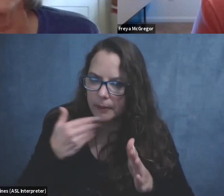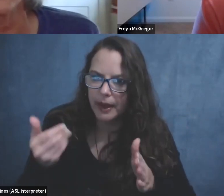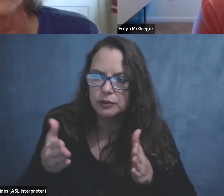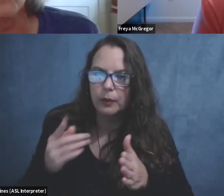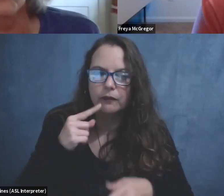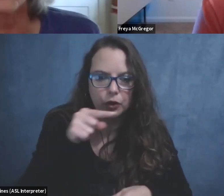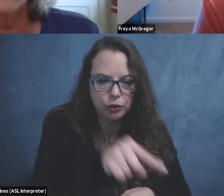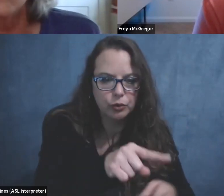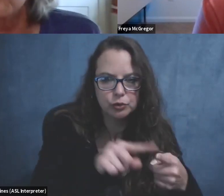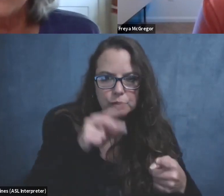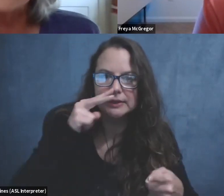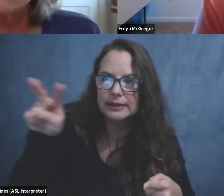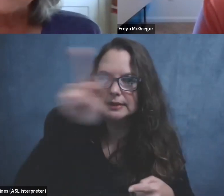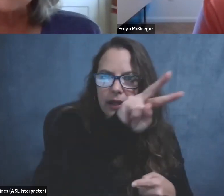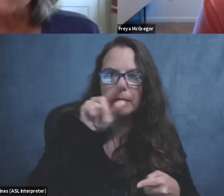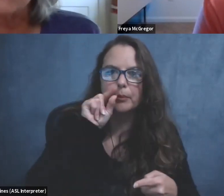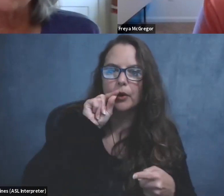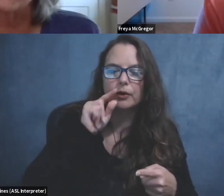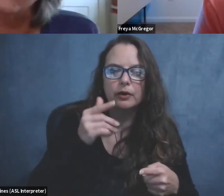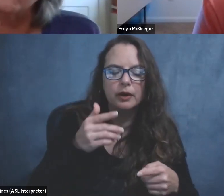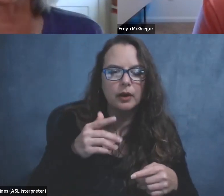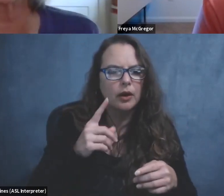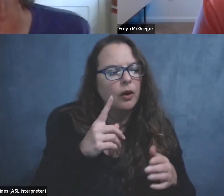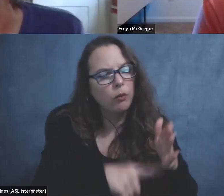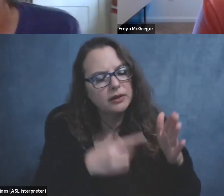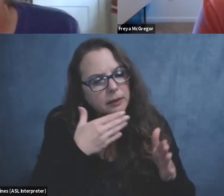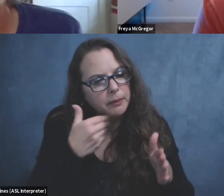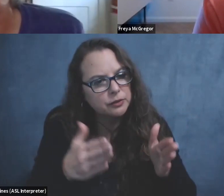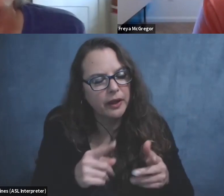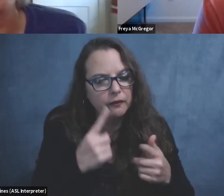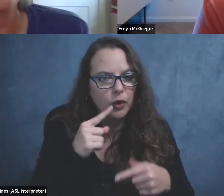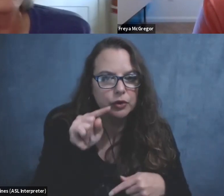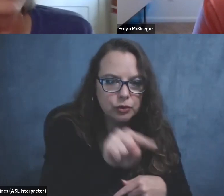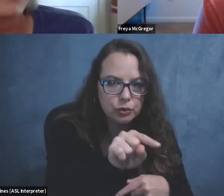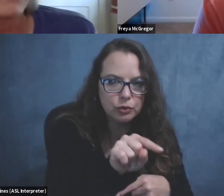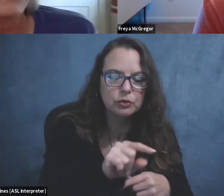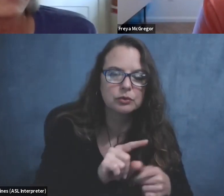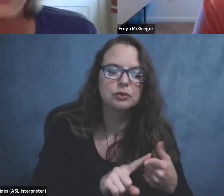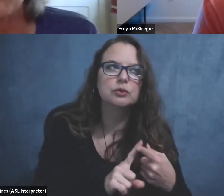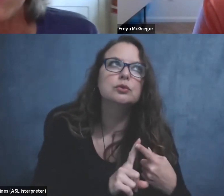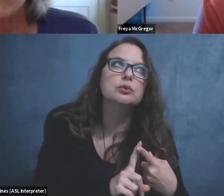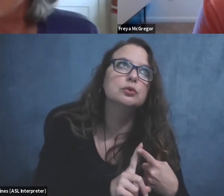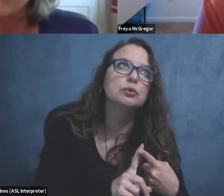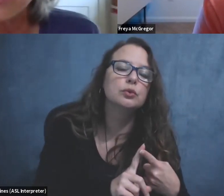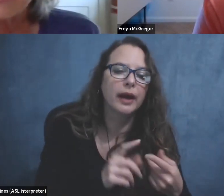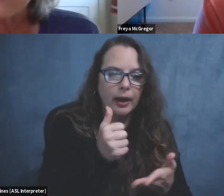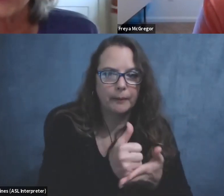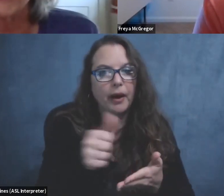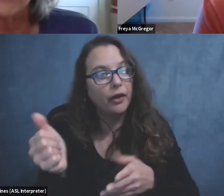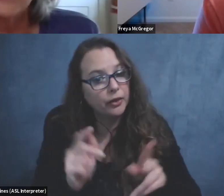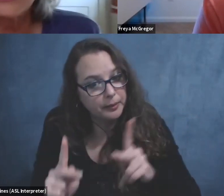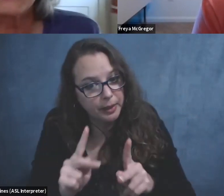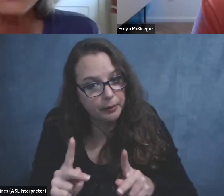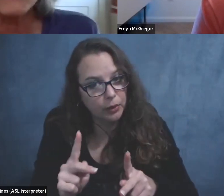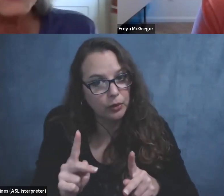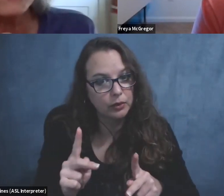or what is the best way for you to, um, help other people see a